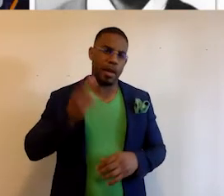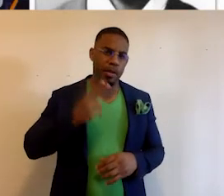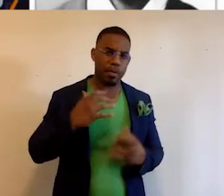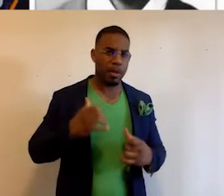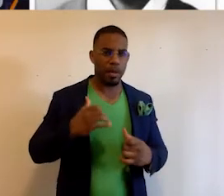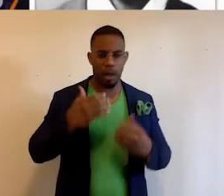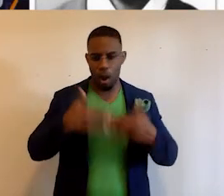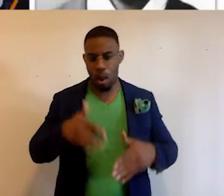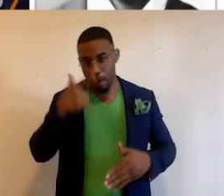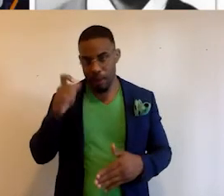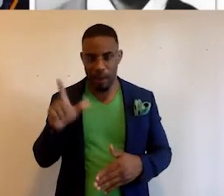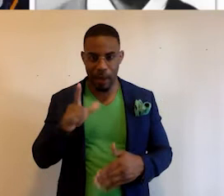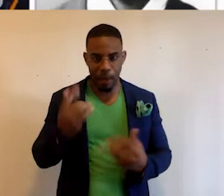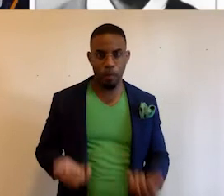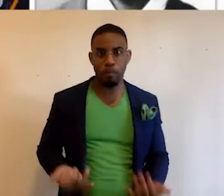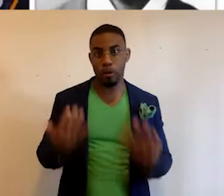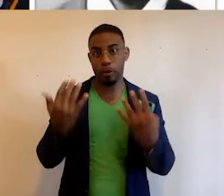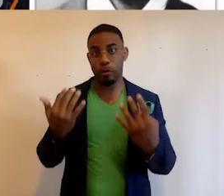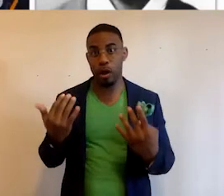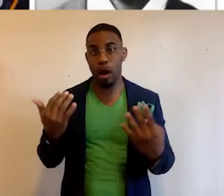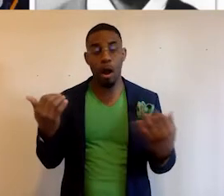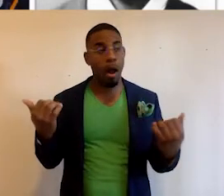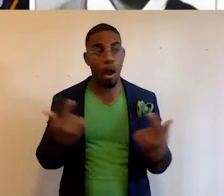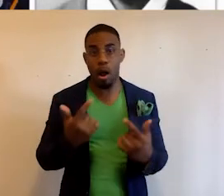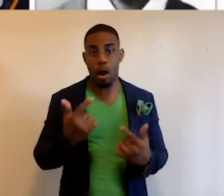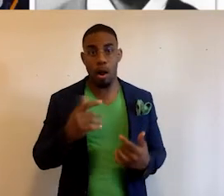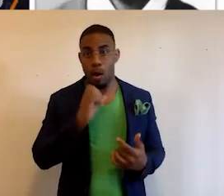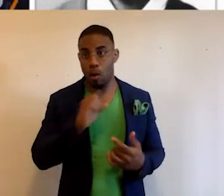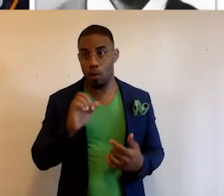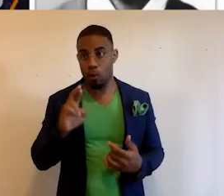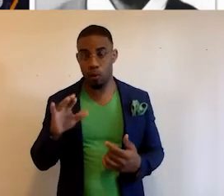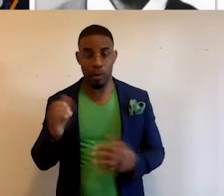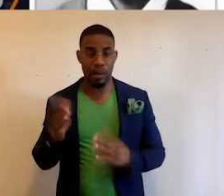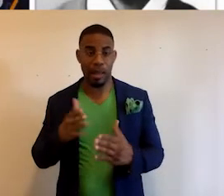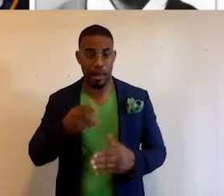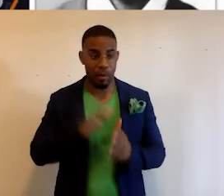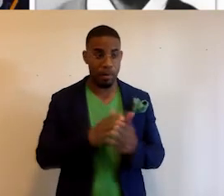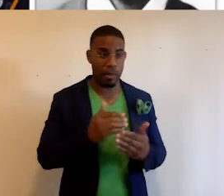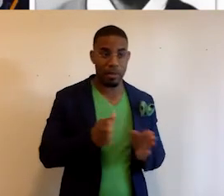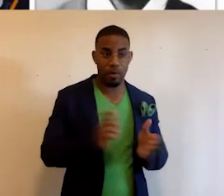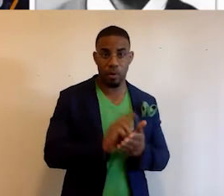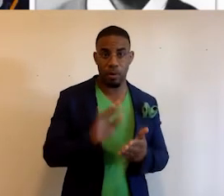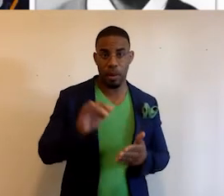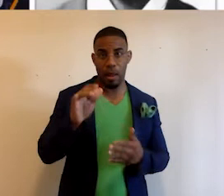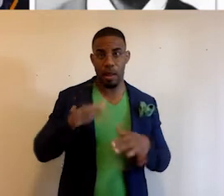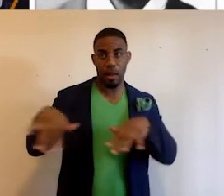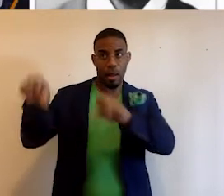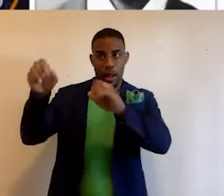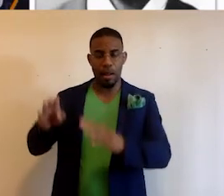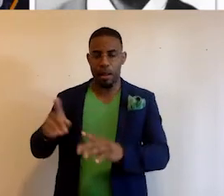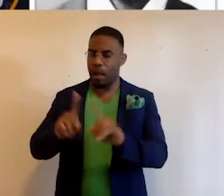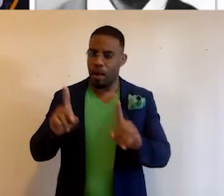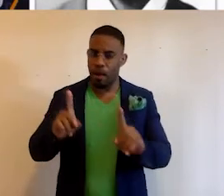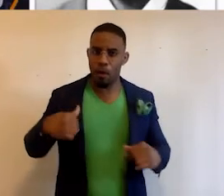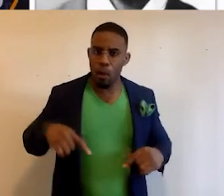has been lost because libraries burn, all griots die, and history books are generally written by the colonizers. However,